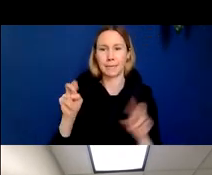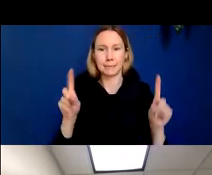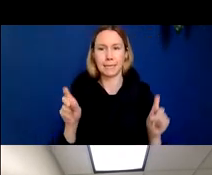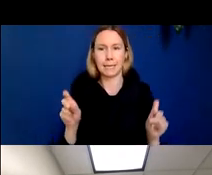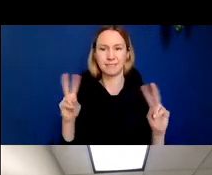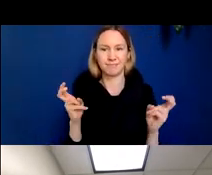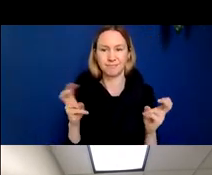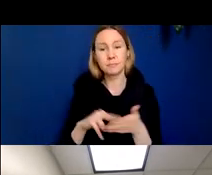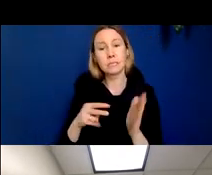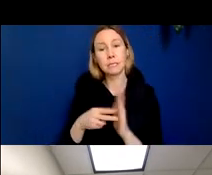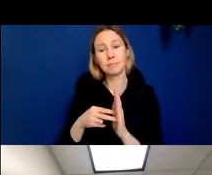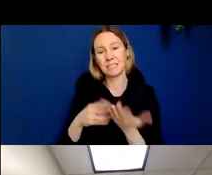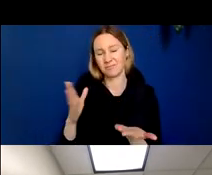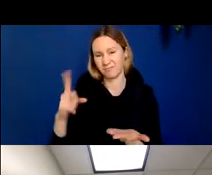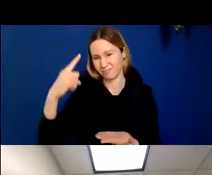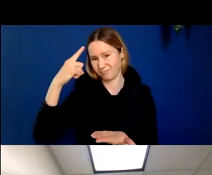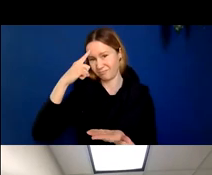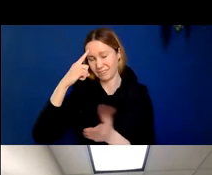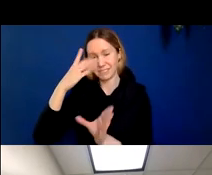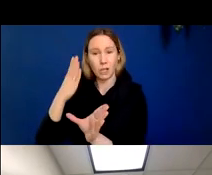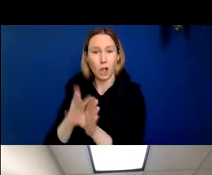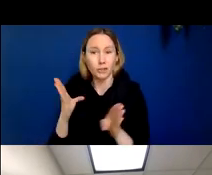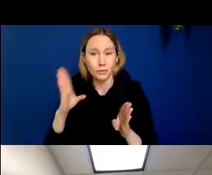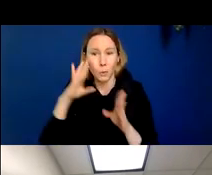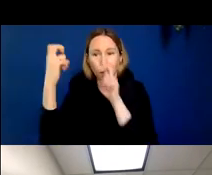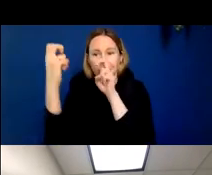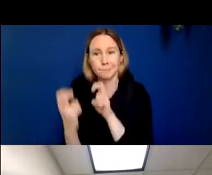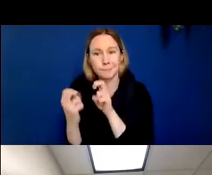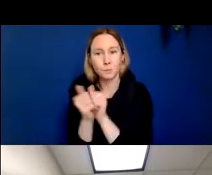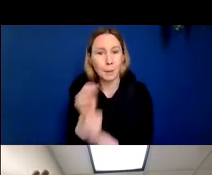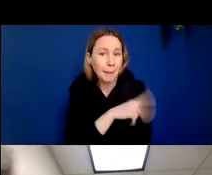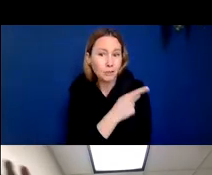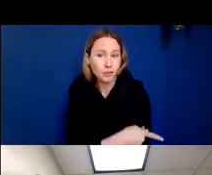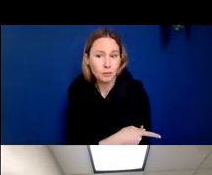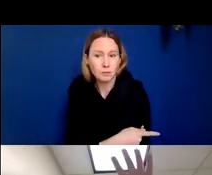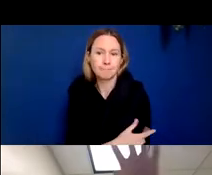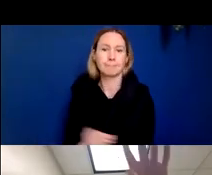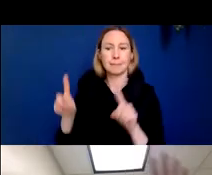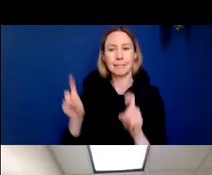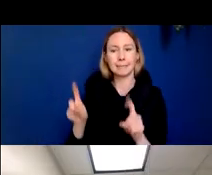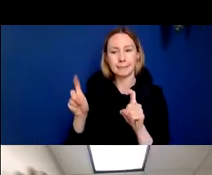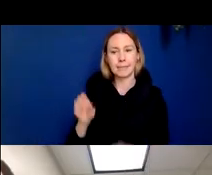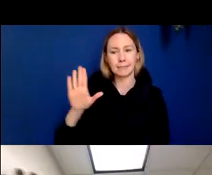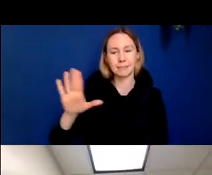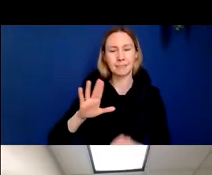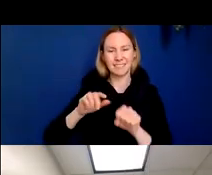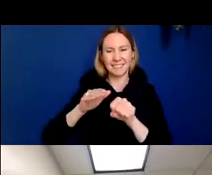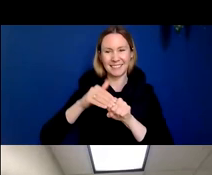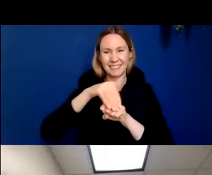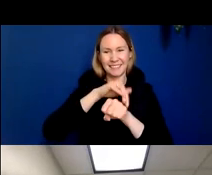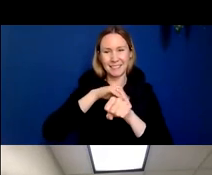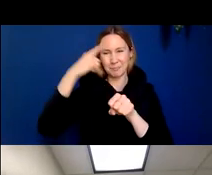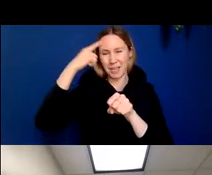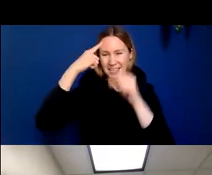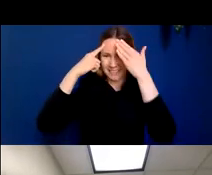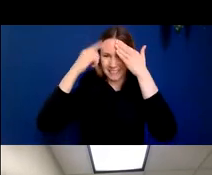neuropsychologist will sit down with a patient, with a person that is having cognitive issues and test those different parts of the brain that's observed